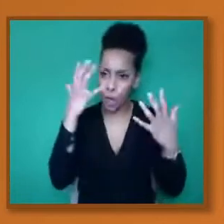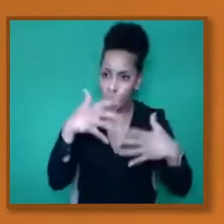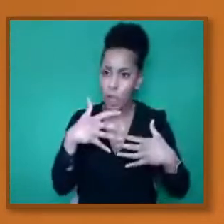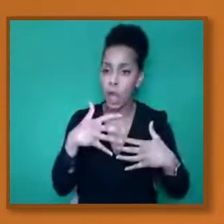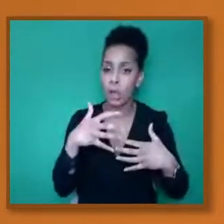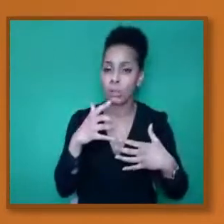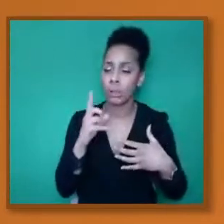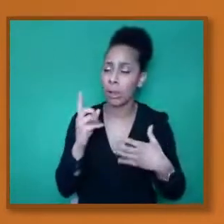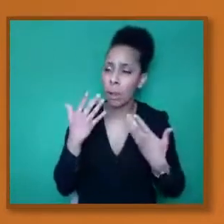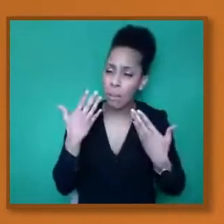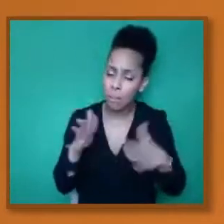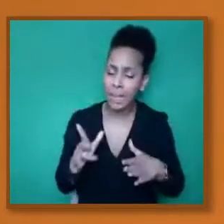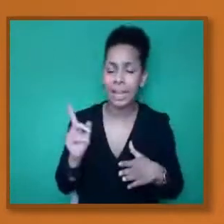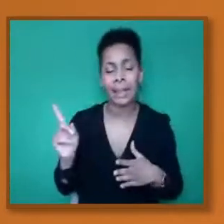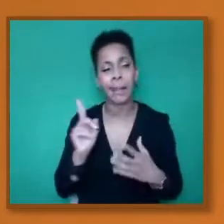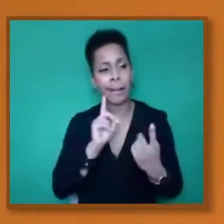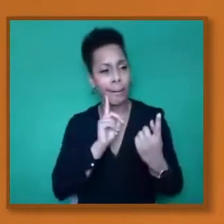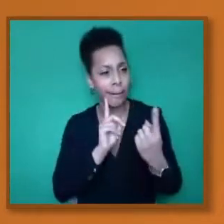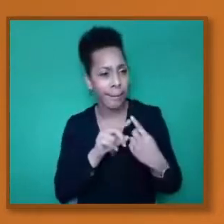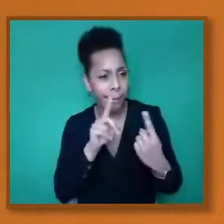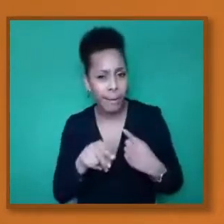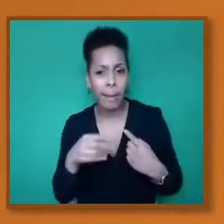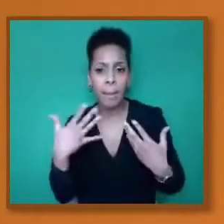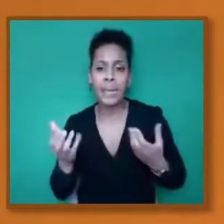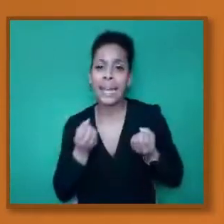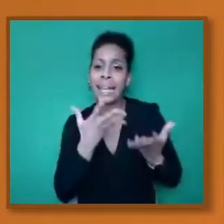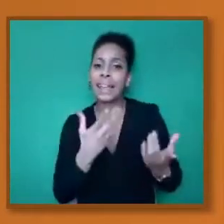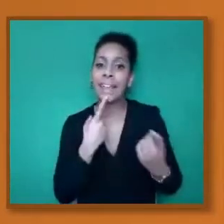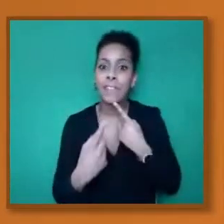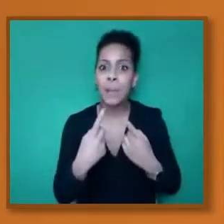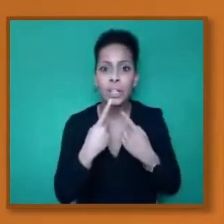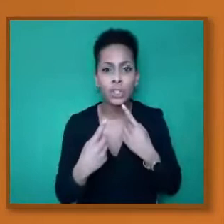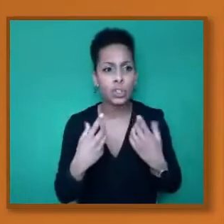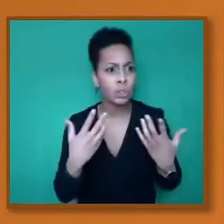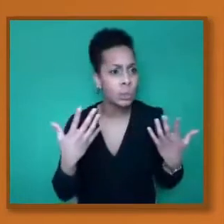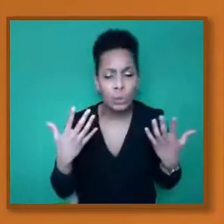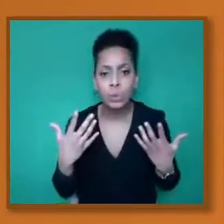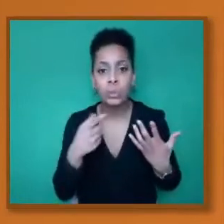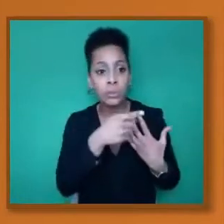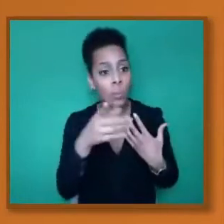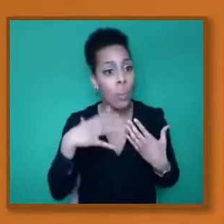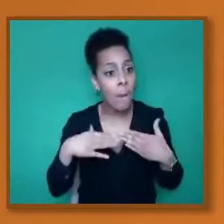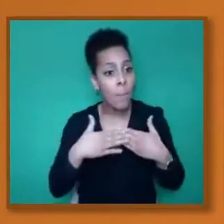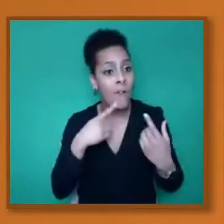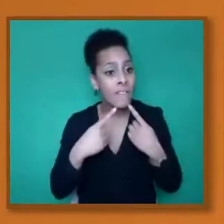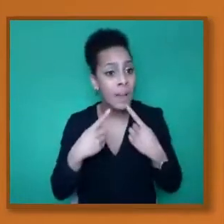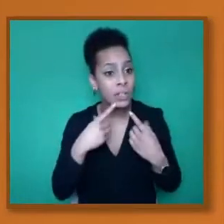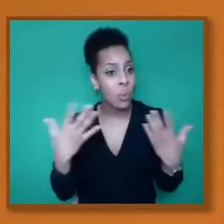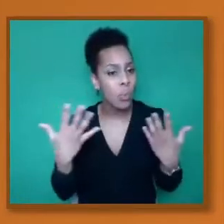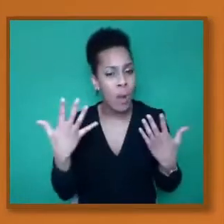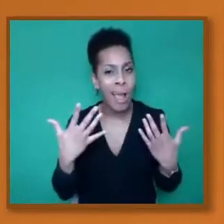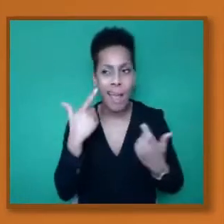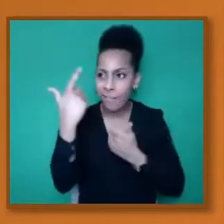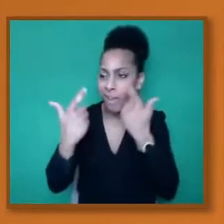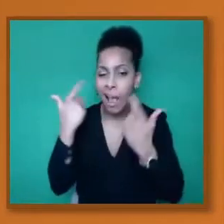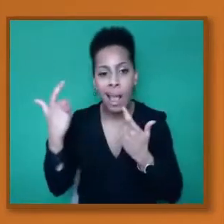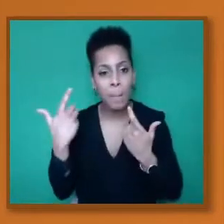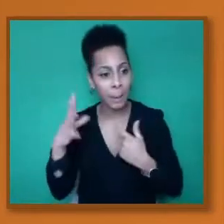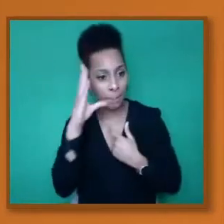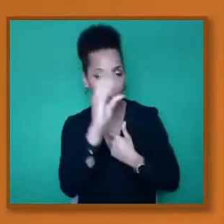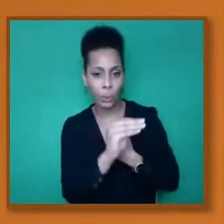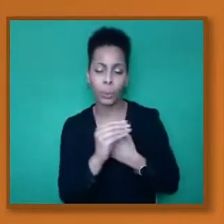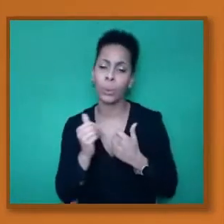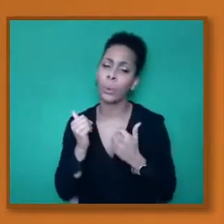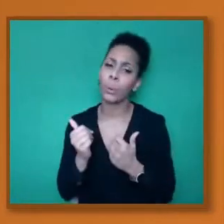people the information of where to look for it. People are still, you know, navigating their ways through this